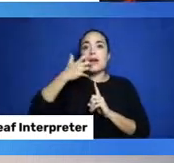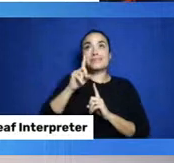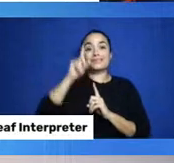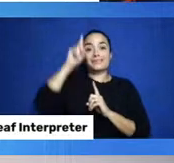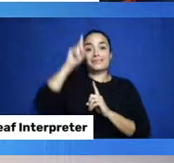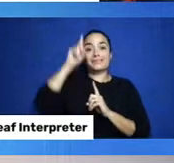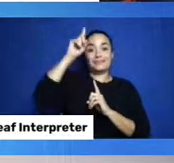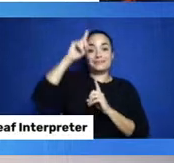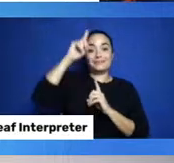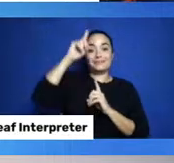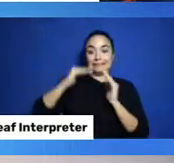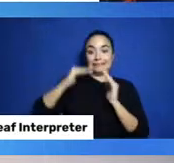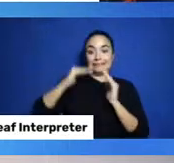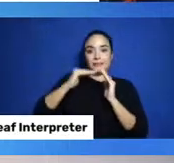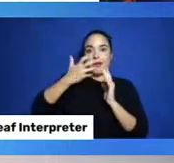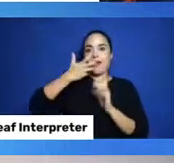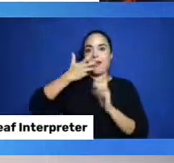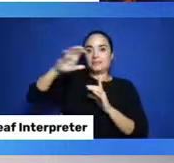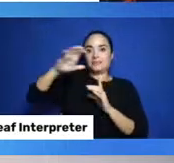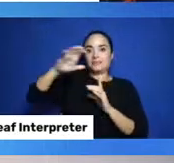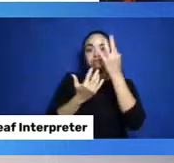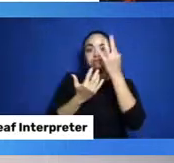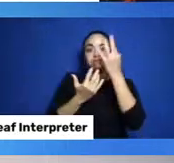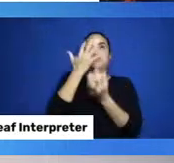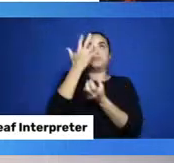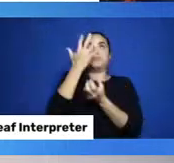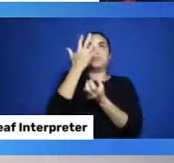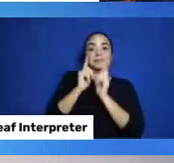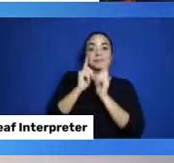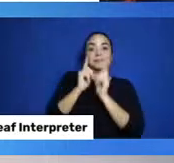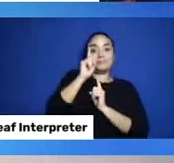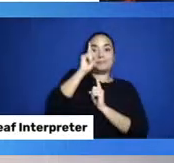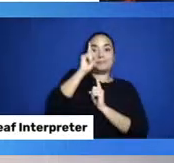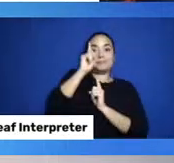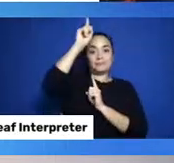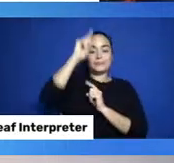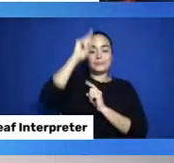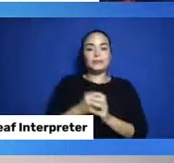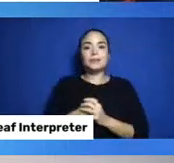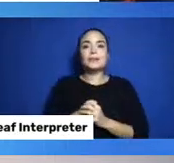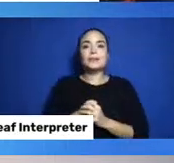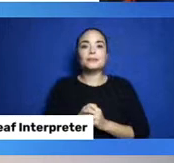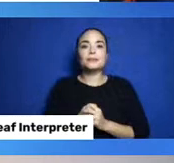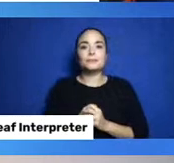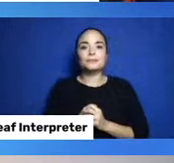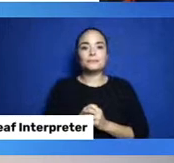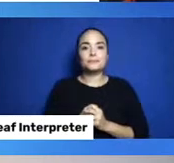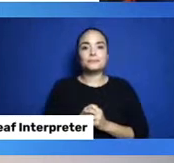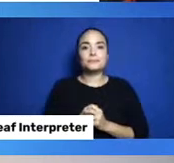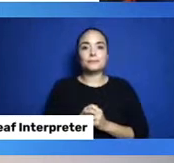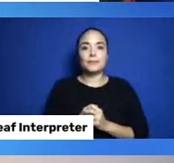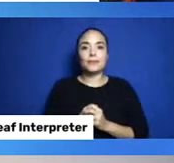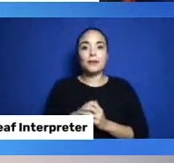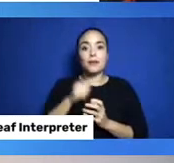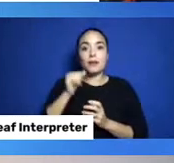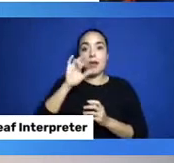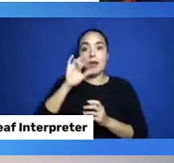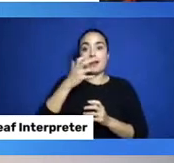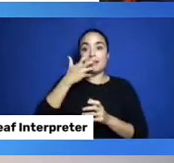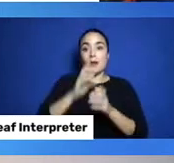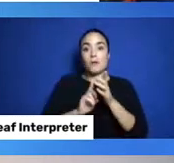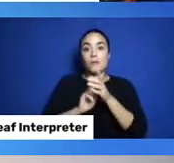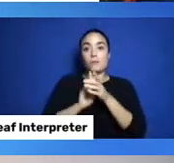mean, above the fire. And, this hot air from the fire goes straight up and out. So,